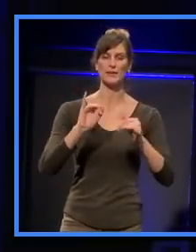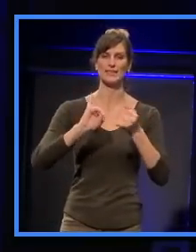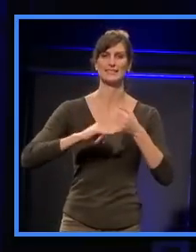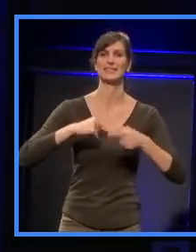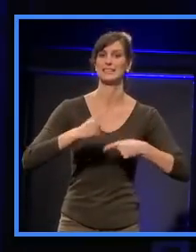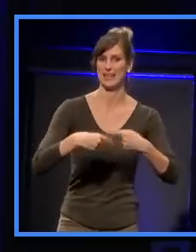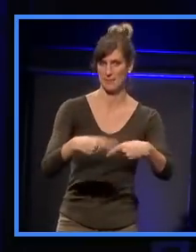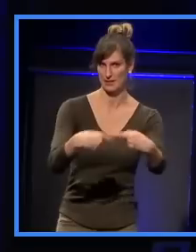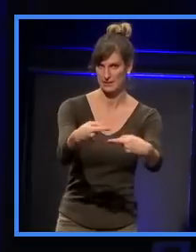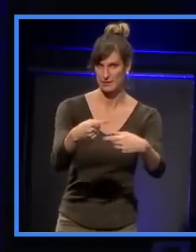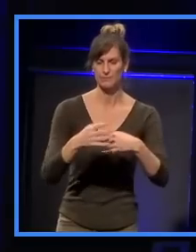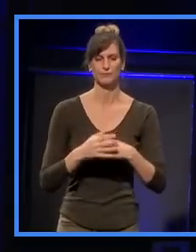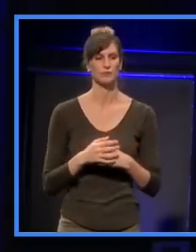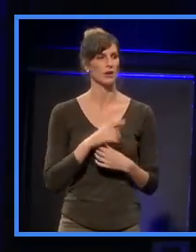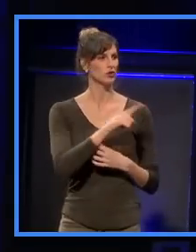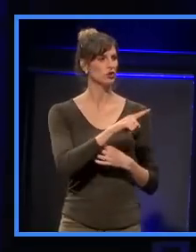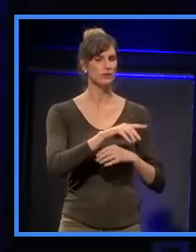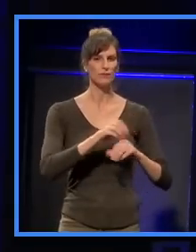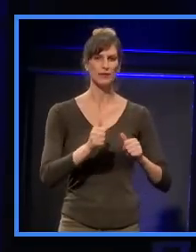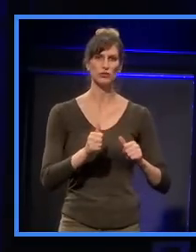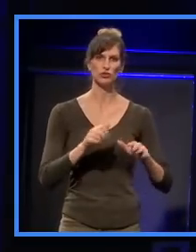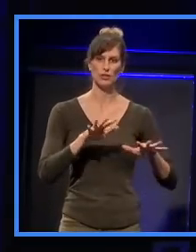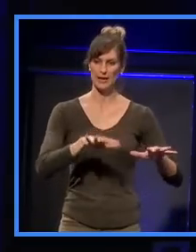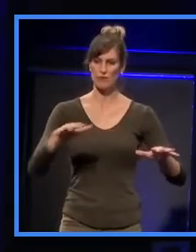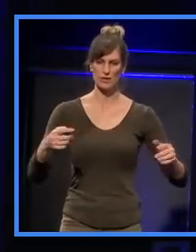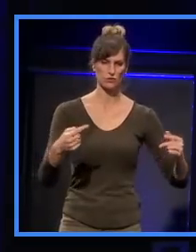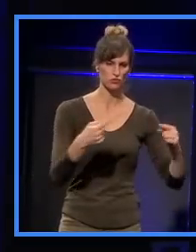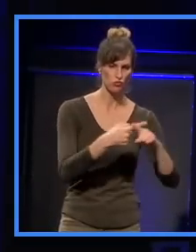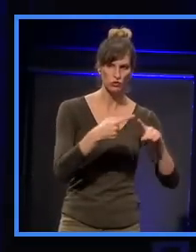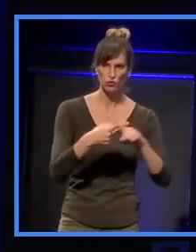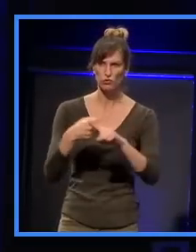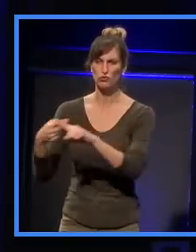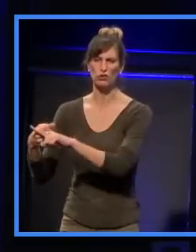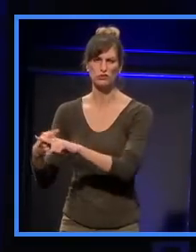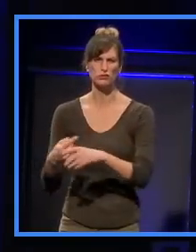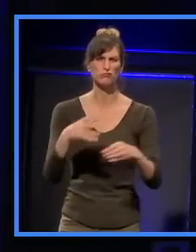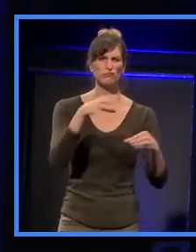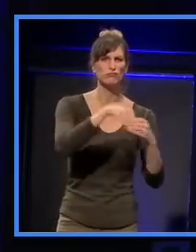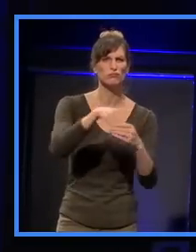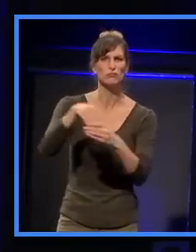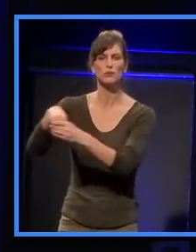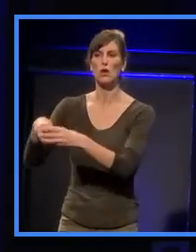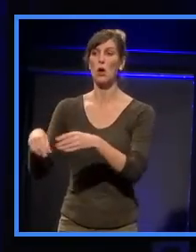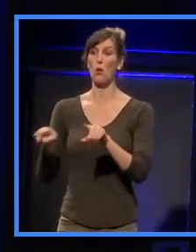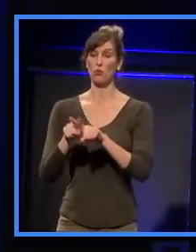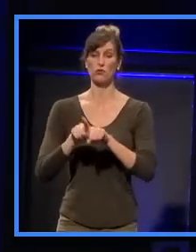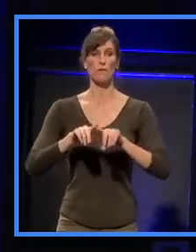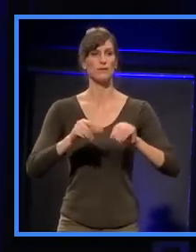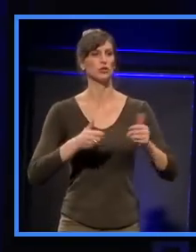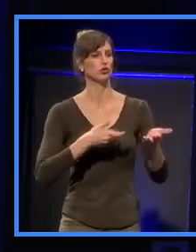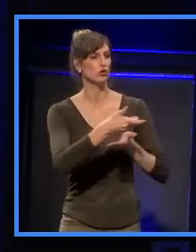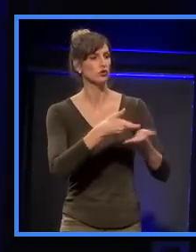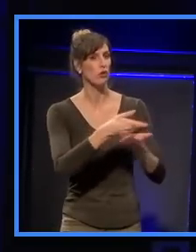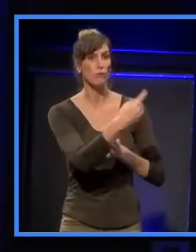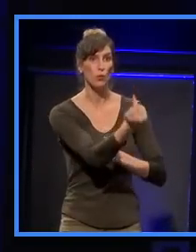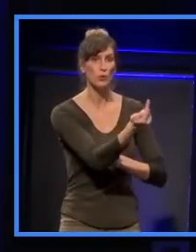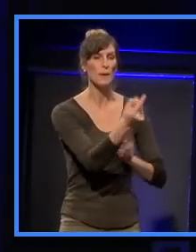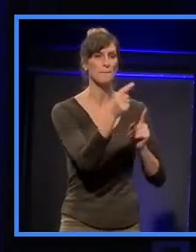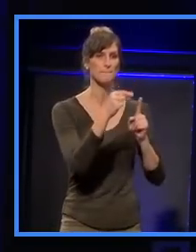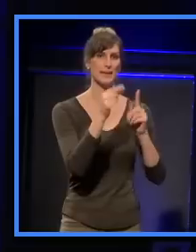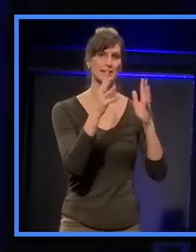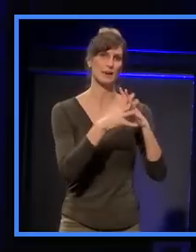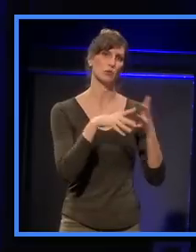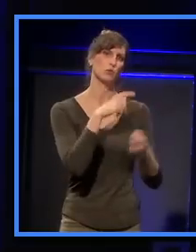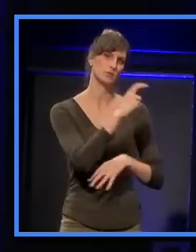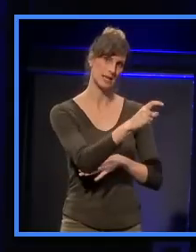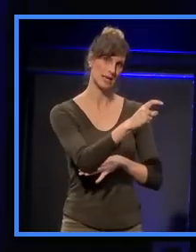She's worked across the agencies, across the sectors, also did consulting work for PwC. And known her